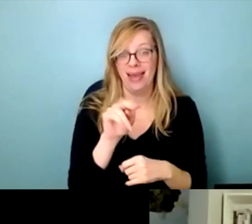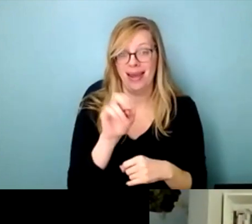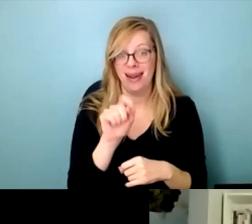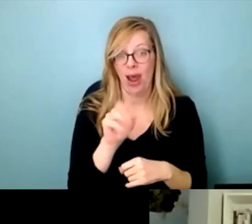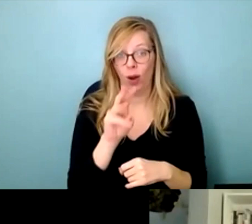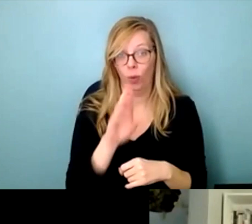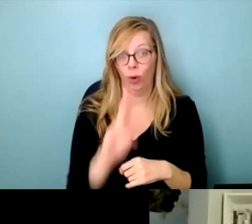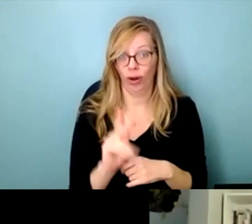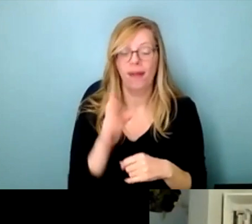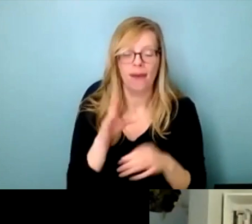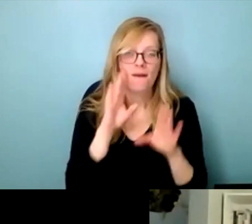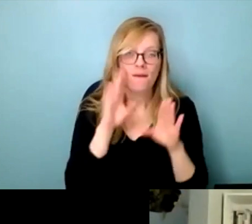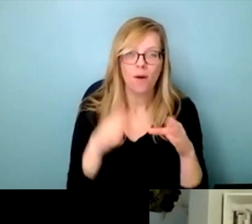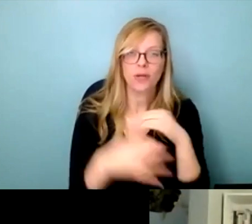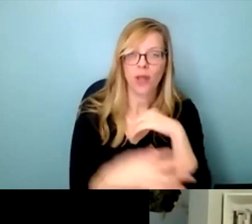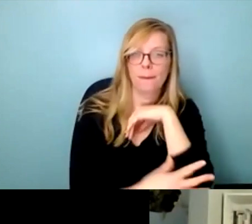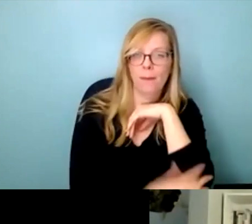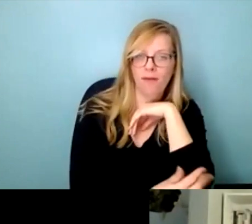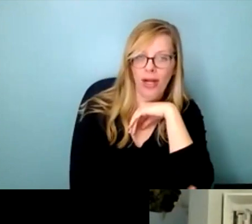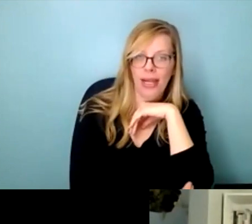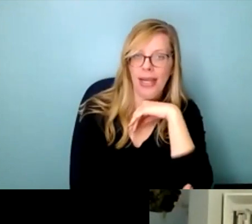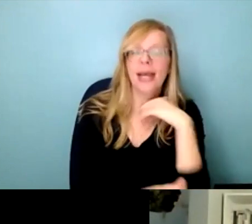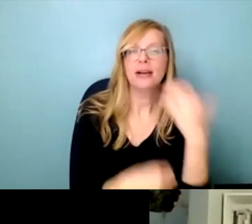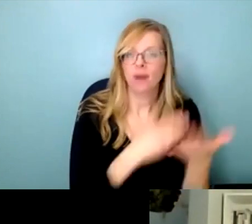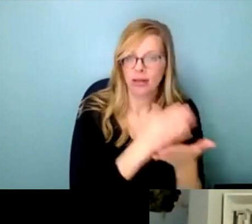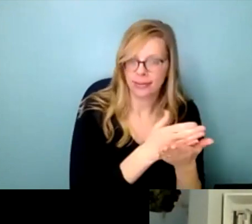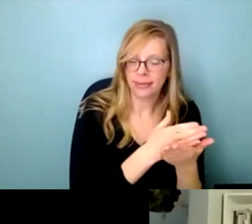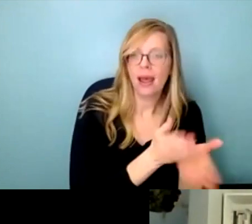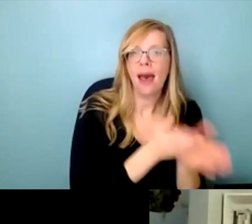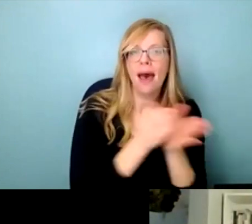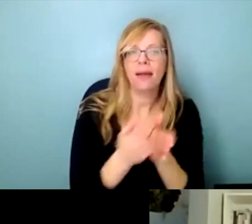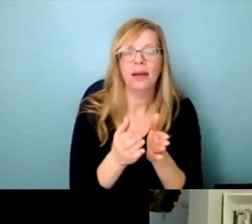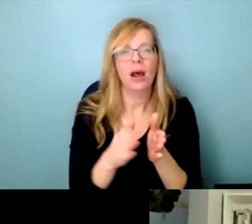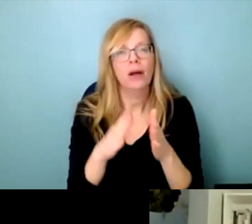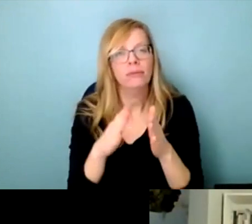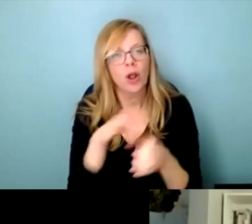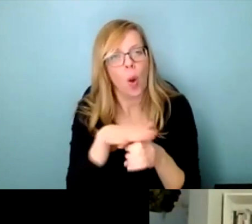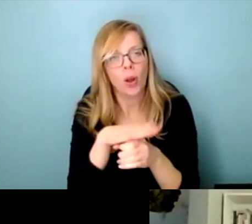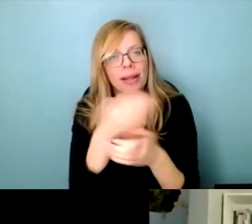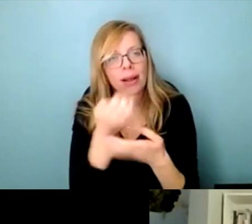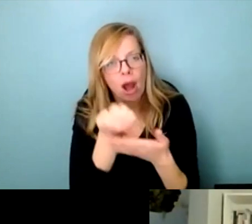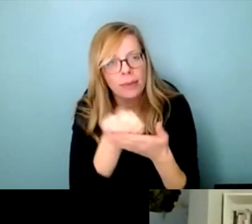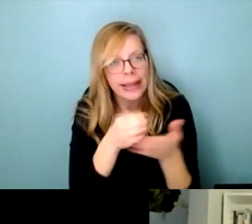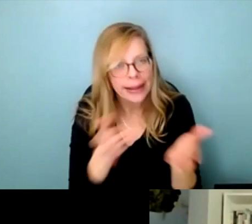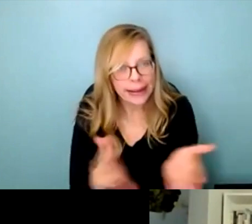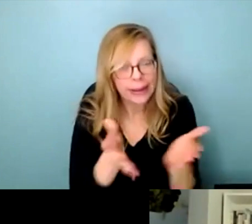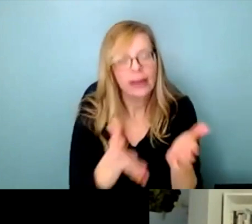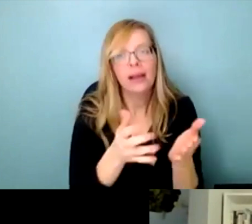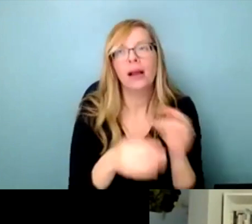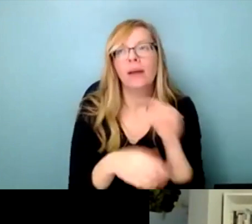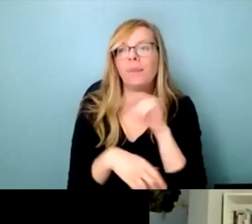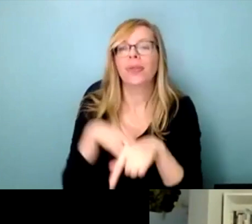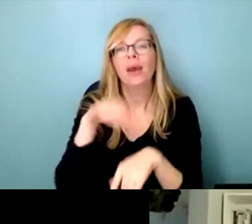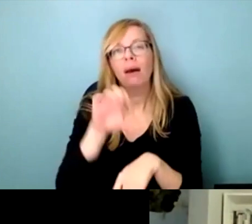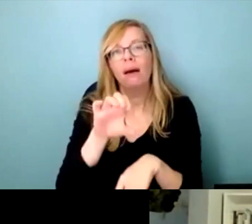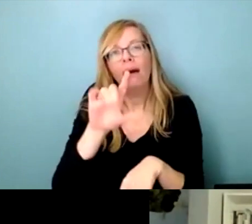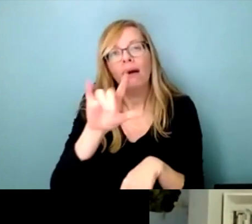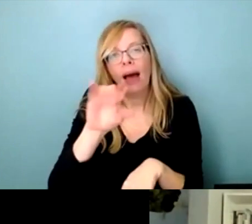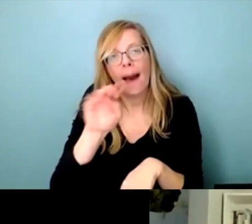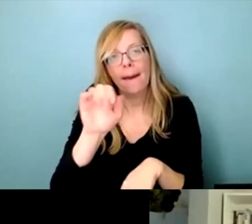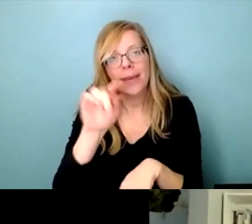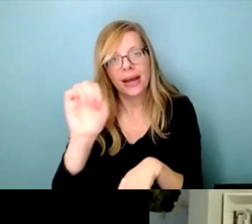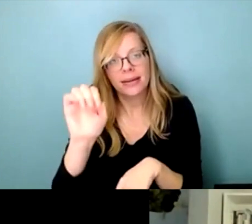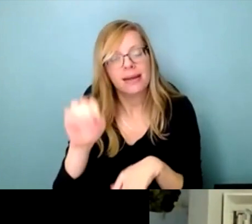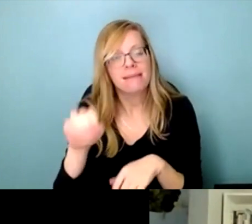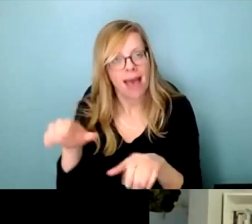poverty, building fair and local economies and what the government can do to support that, taking climate action or focusing on climate justice,